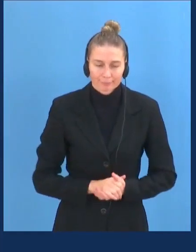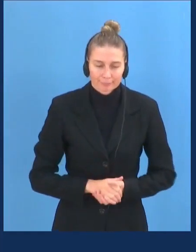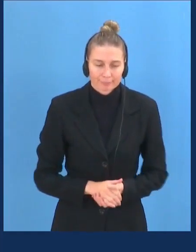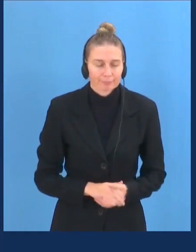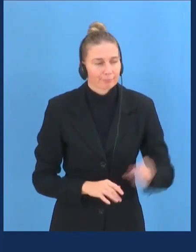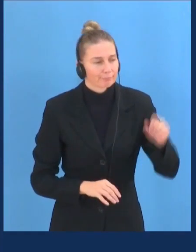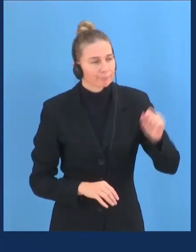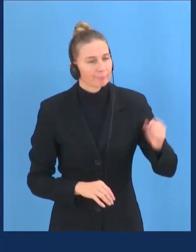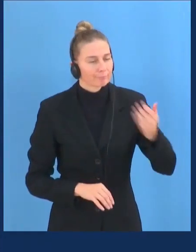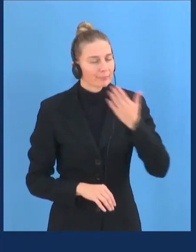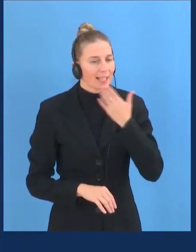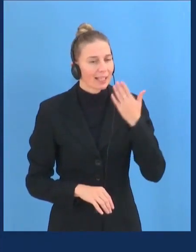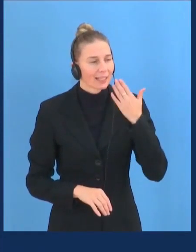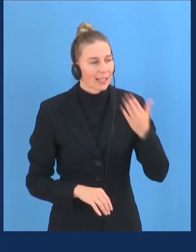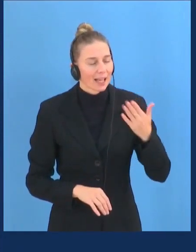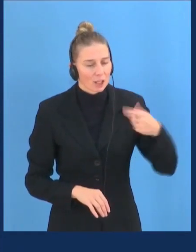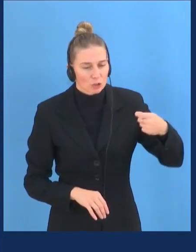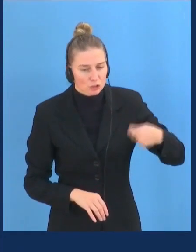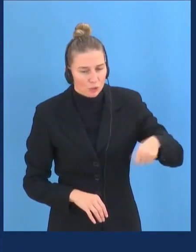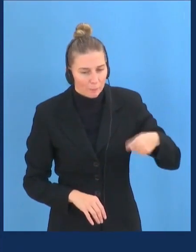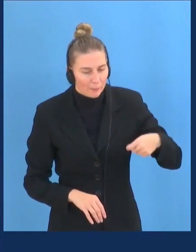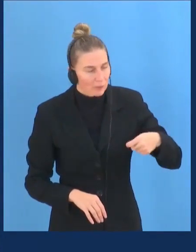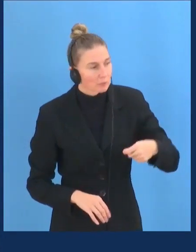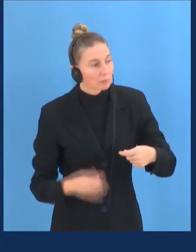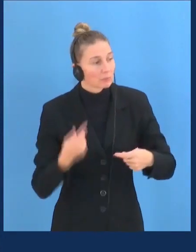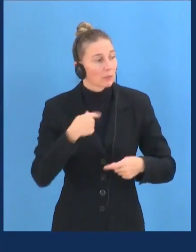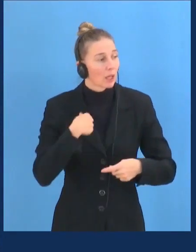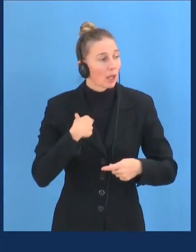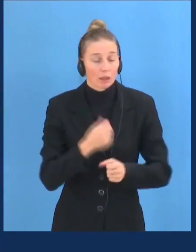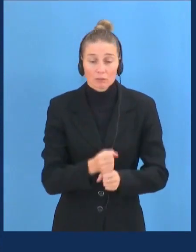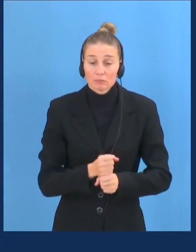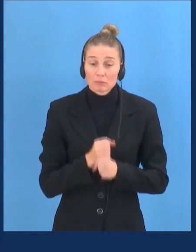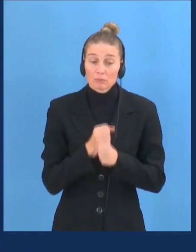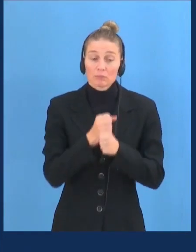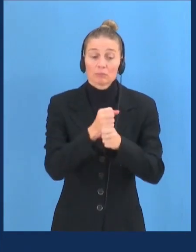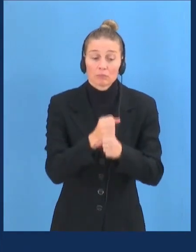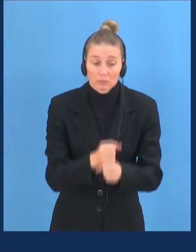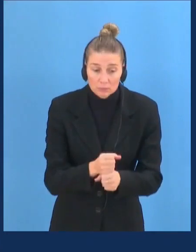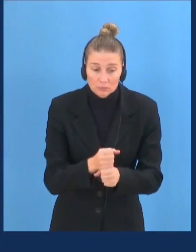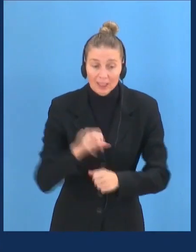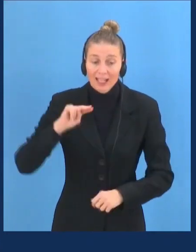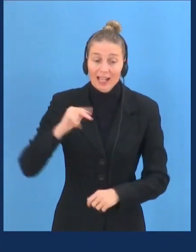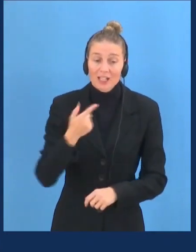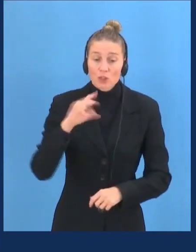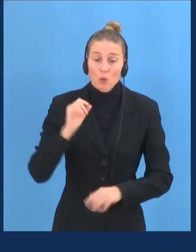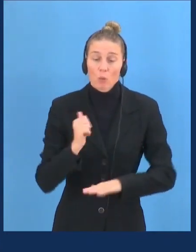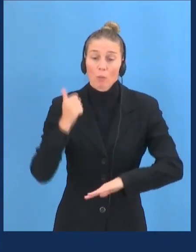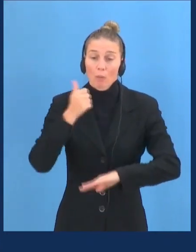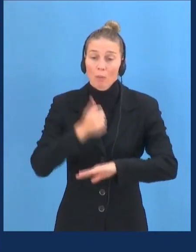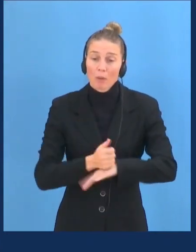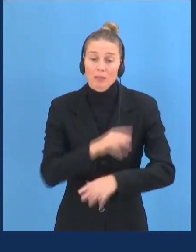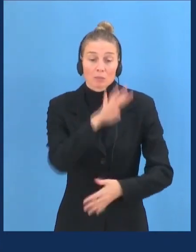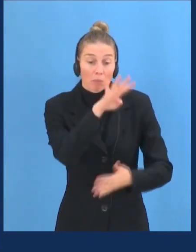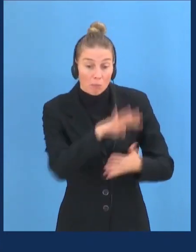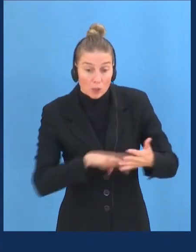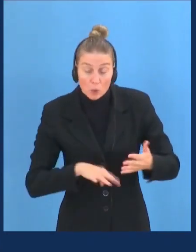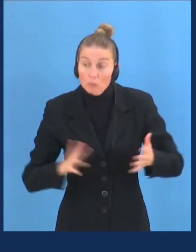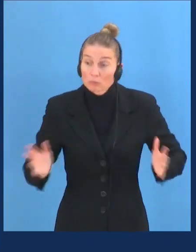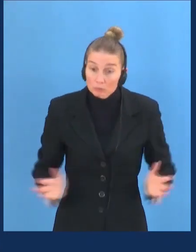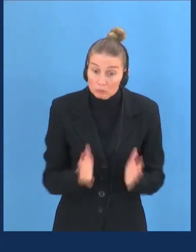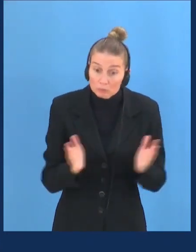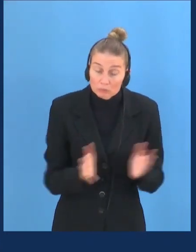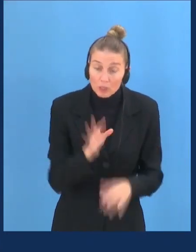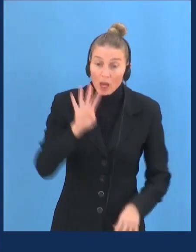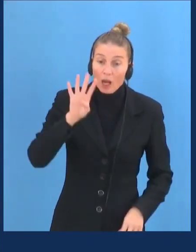Thank you, Mr. Chairman. I'm speaking on behalf of Plataforma per la Lengua, an NGO based in Barcelona promoting the language rights of